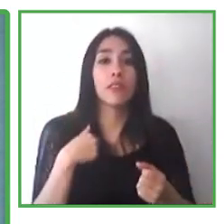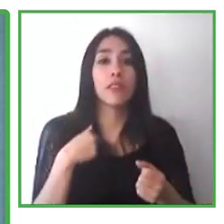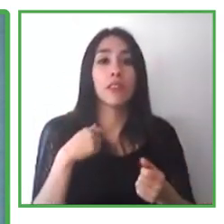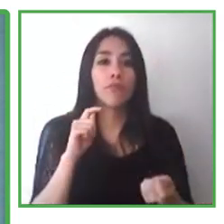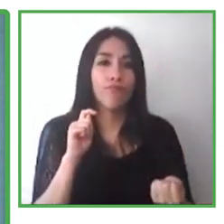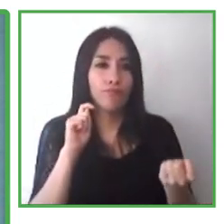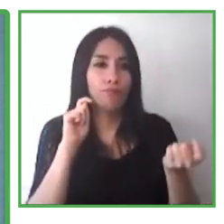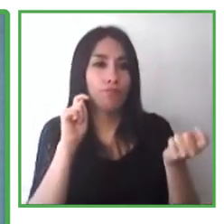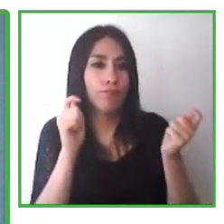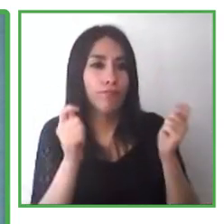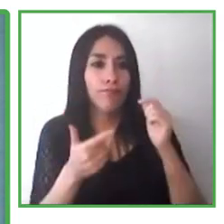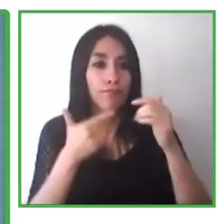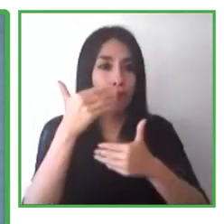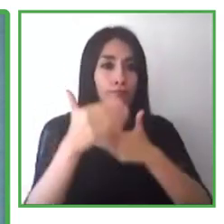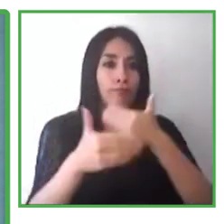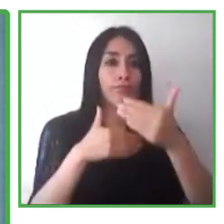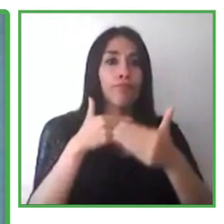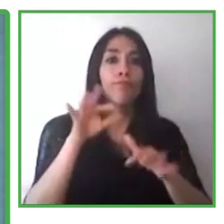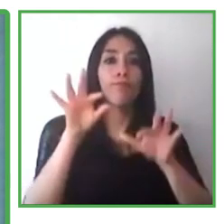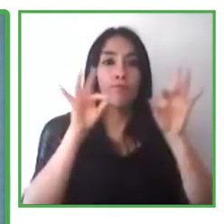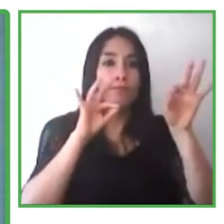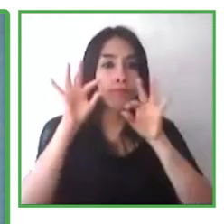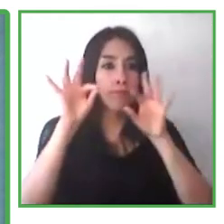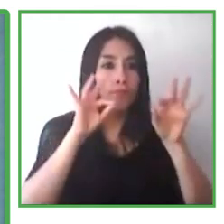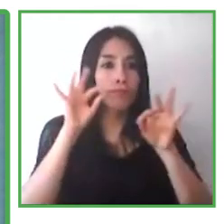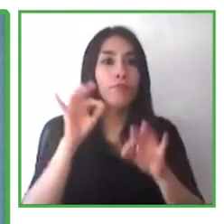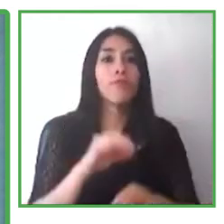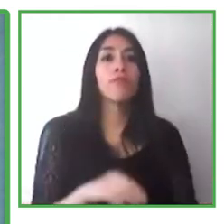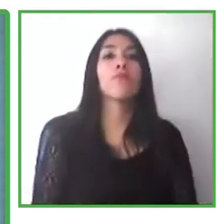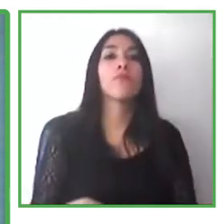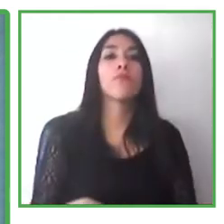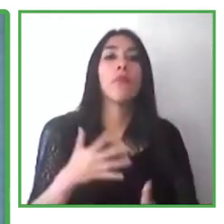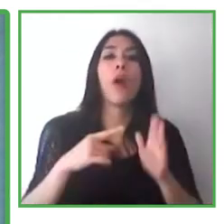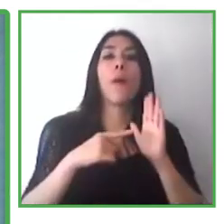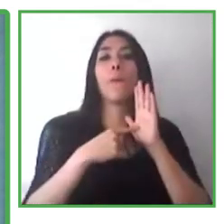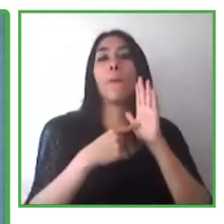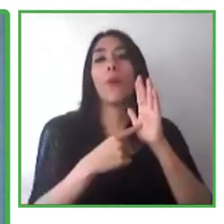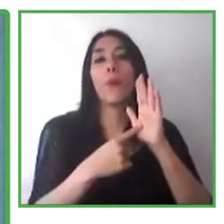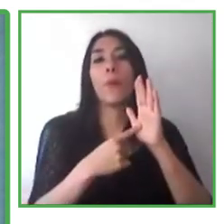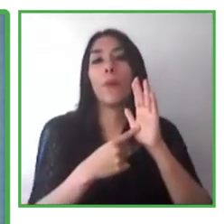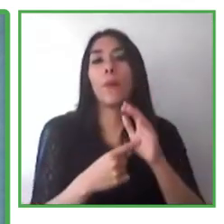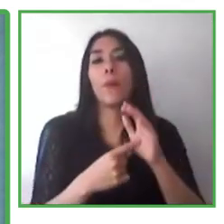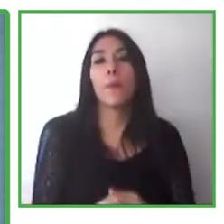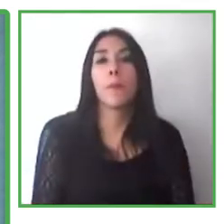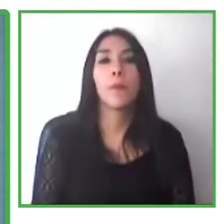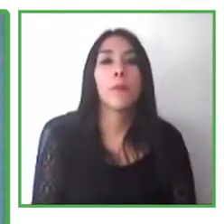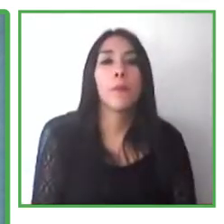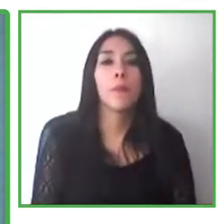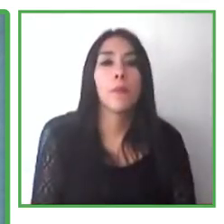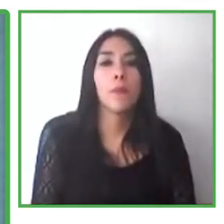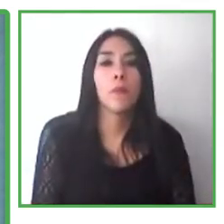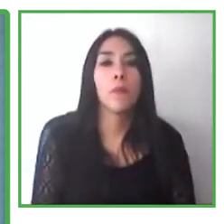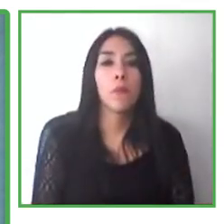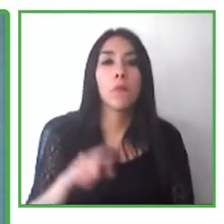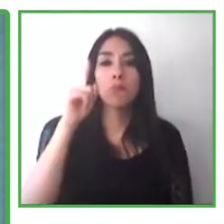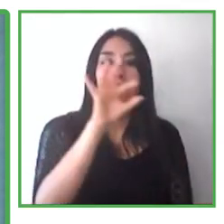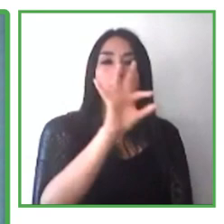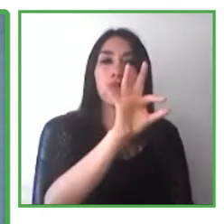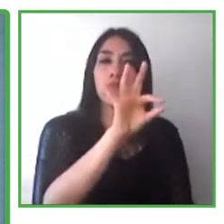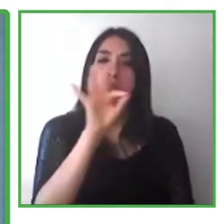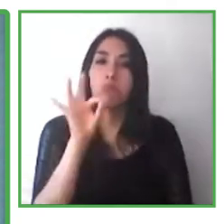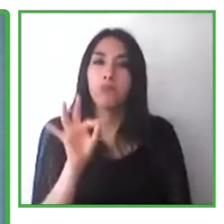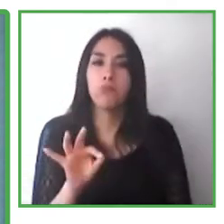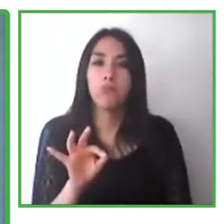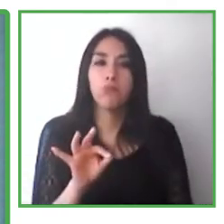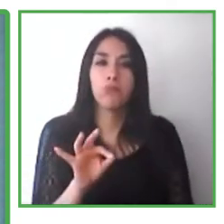for example, still invite someone who mailed us with an address, thebitchathotmail.com